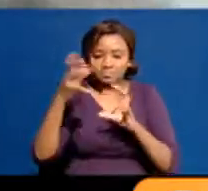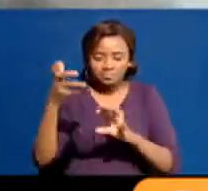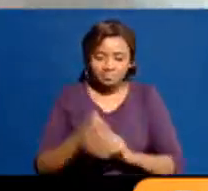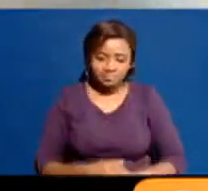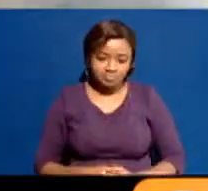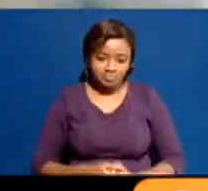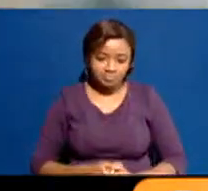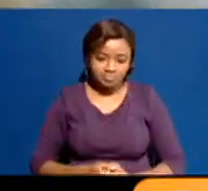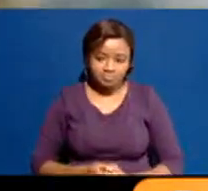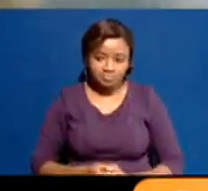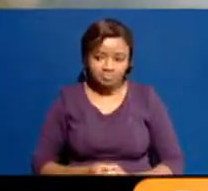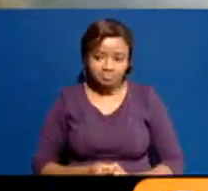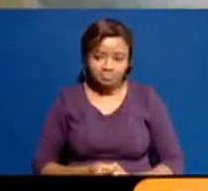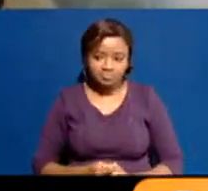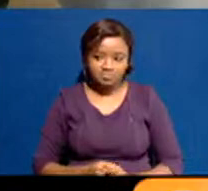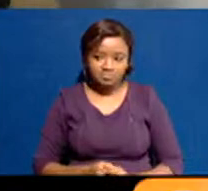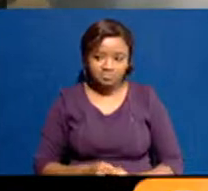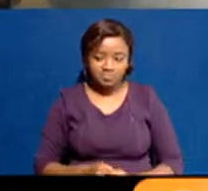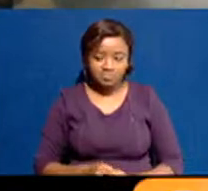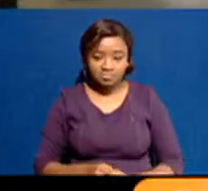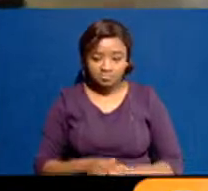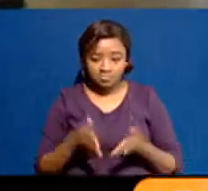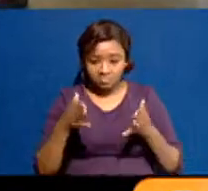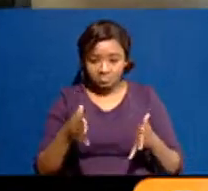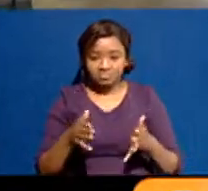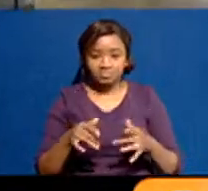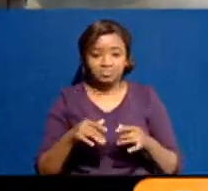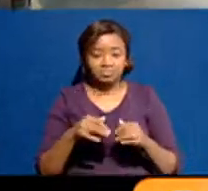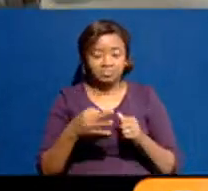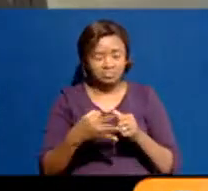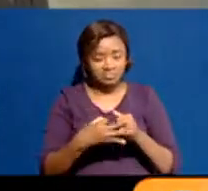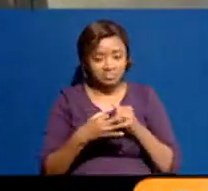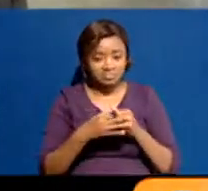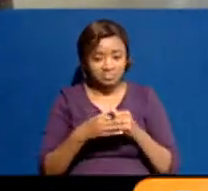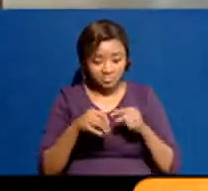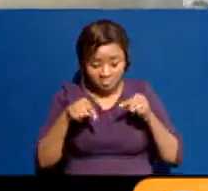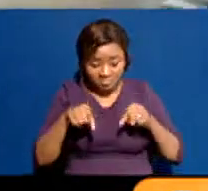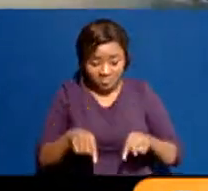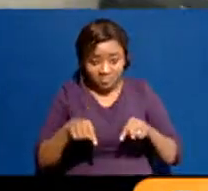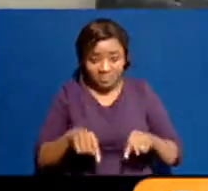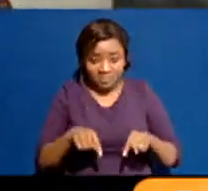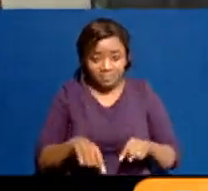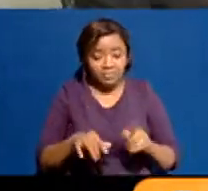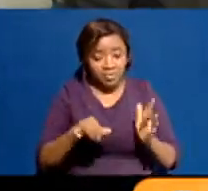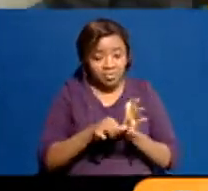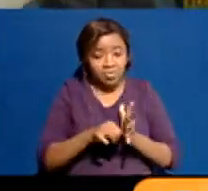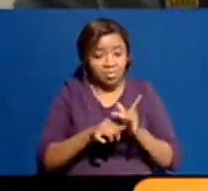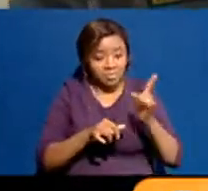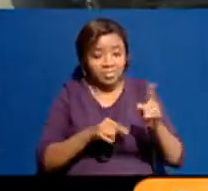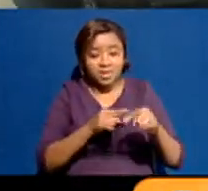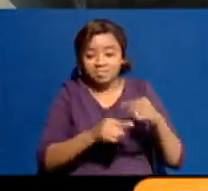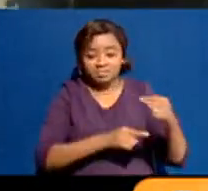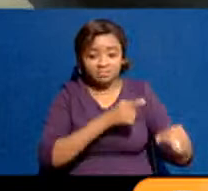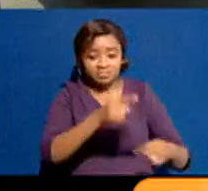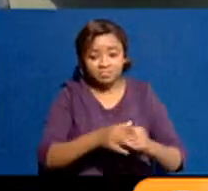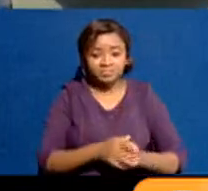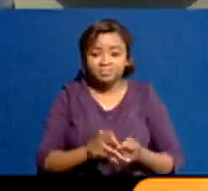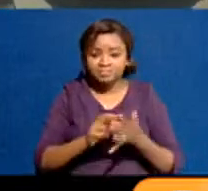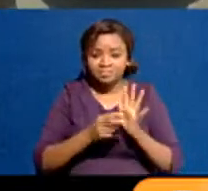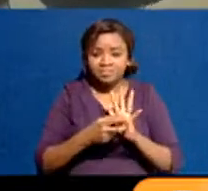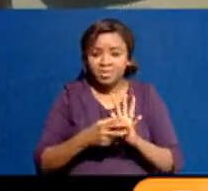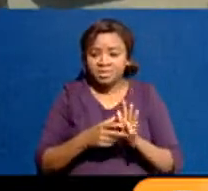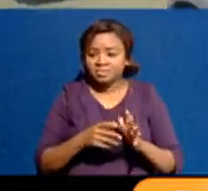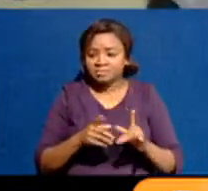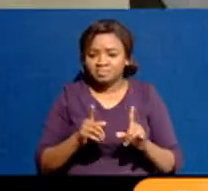tat is going to go and get out of hand. Kibra is getting out of hand today as we speak. Why? It's because it's like somebody has opened the gates of hell